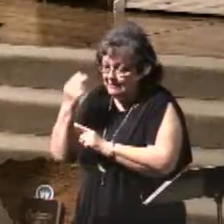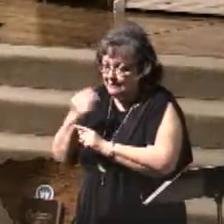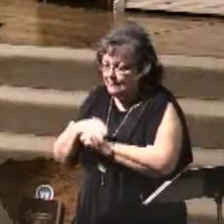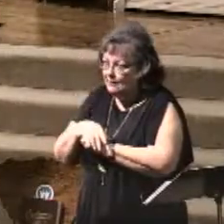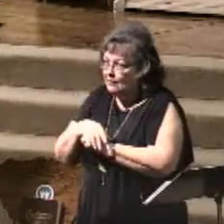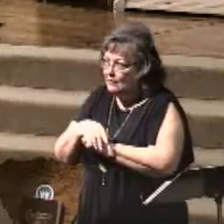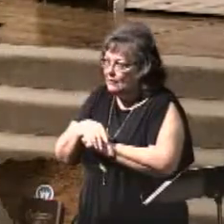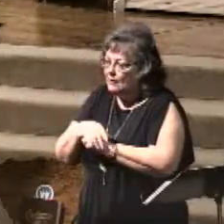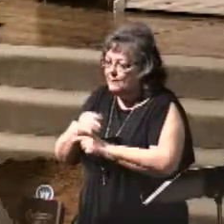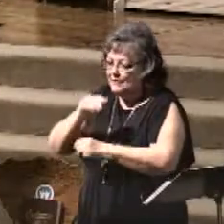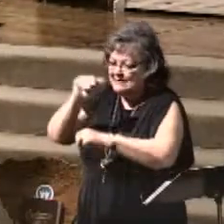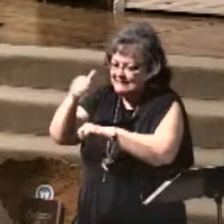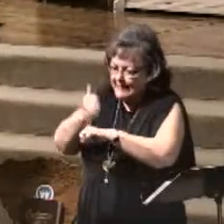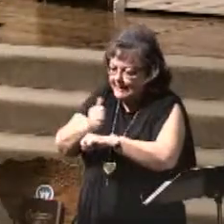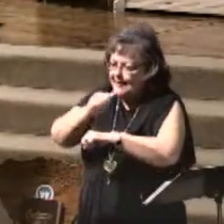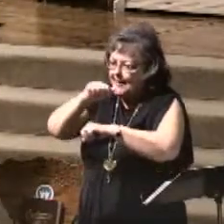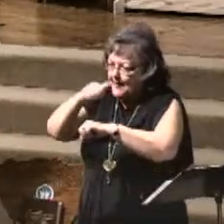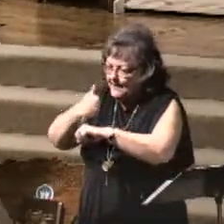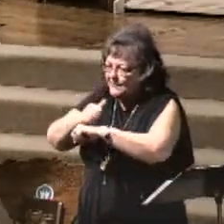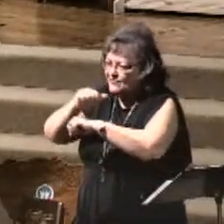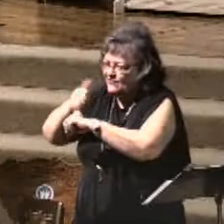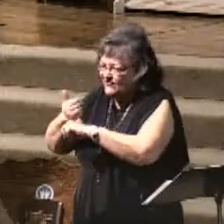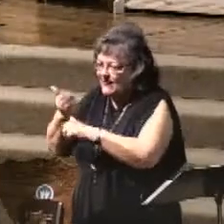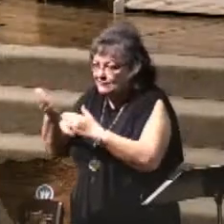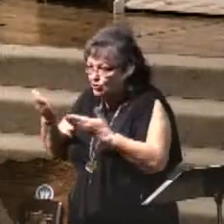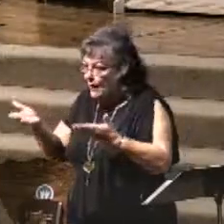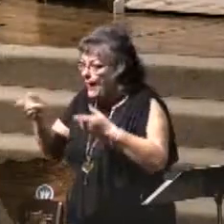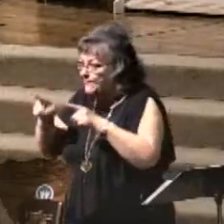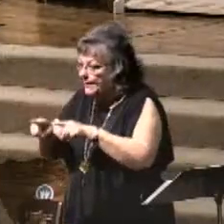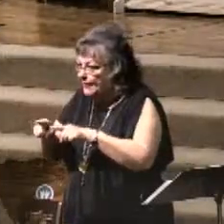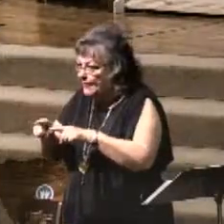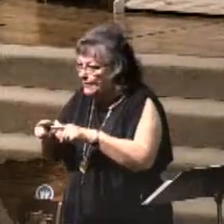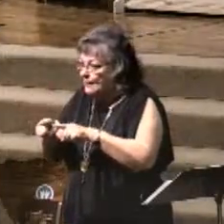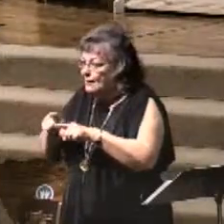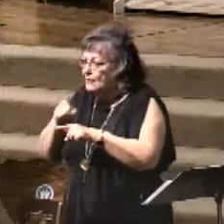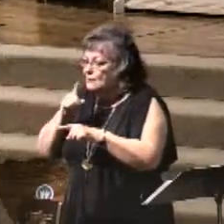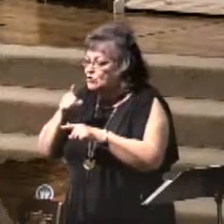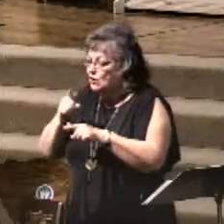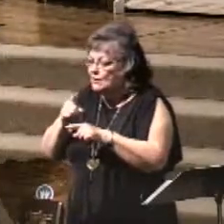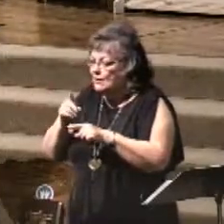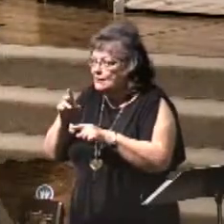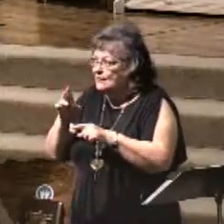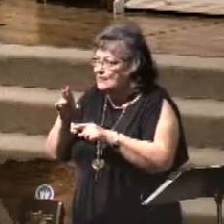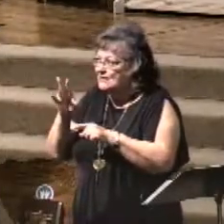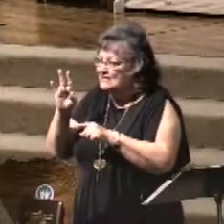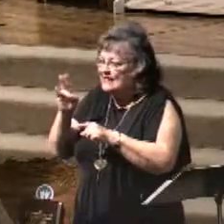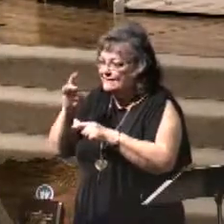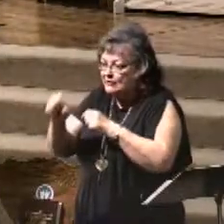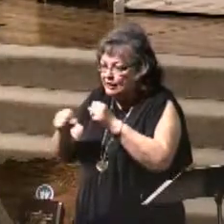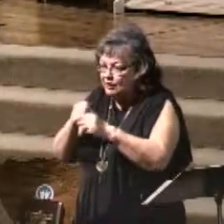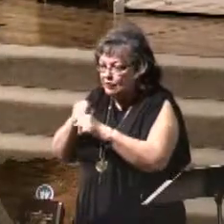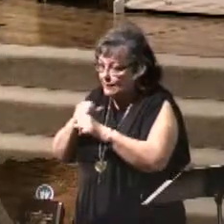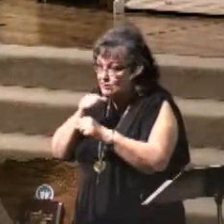rapture, but setting up so that that seven year, there's not, seven years is not a long time,